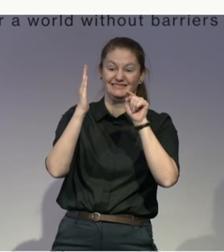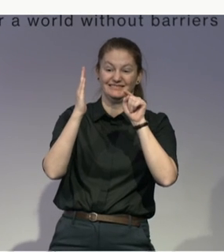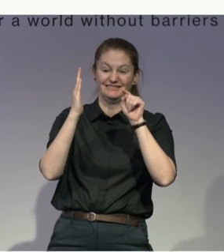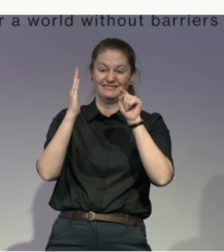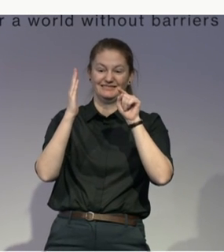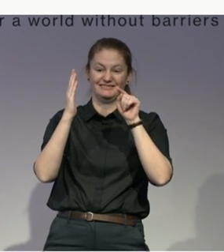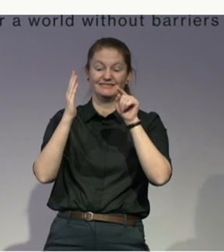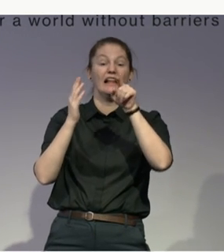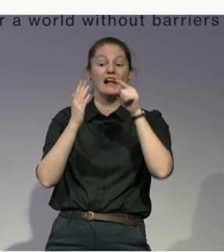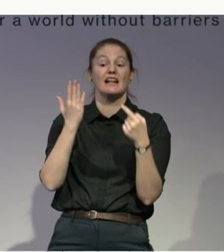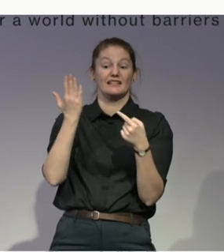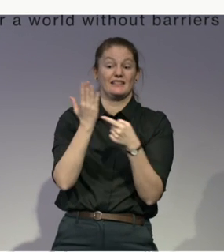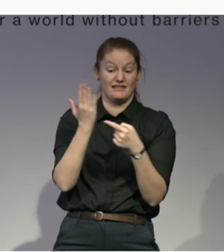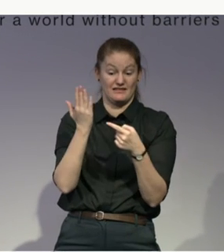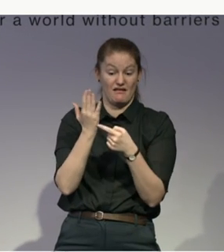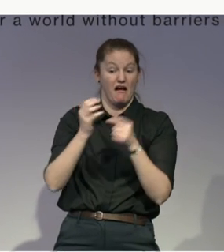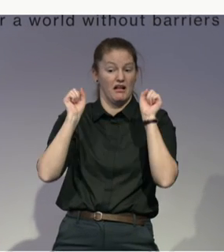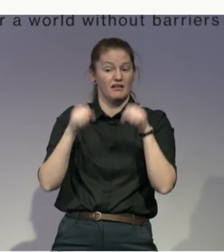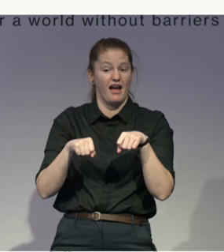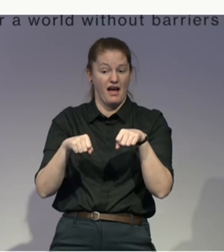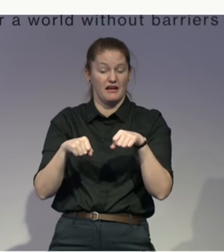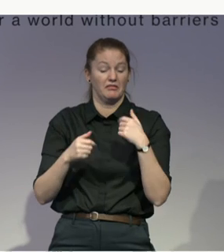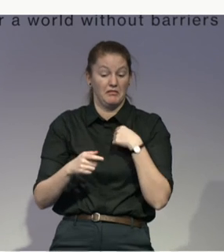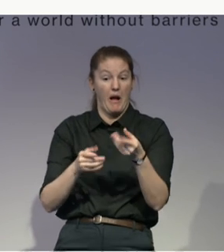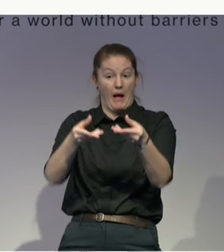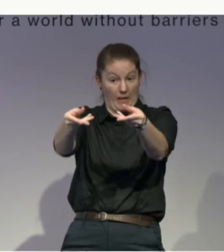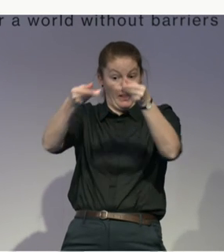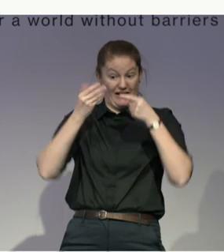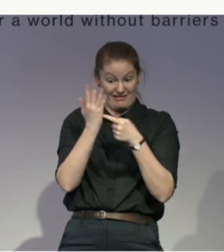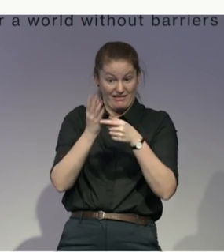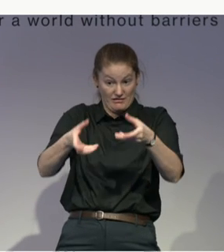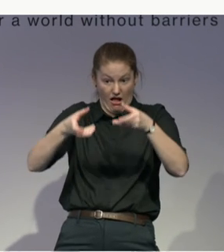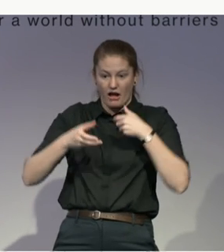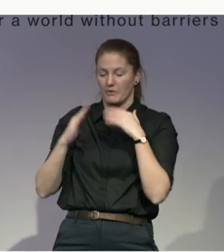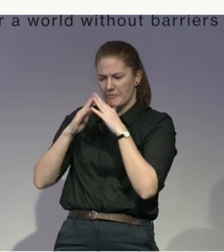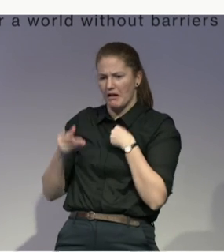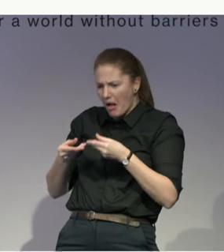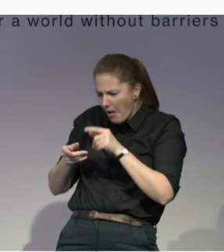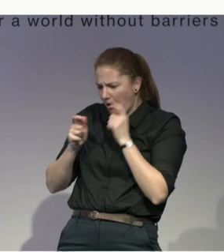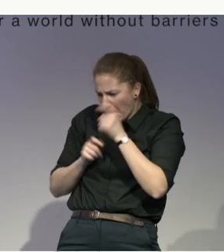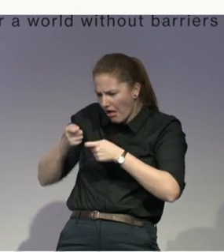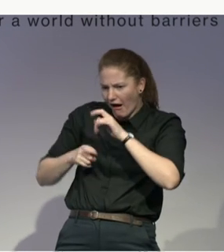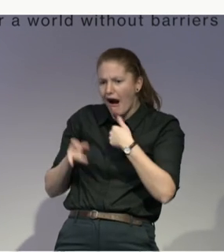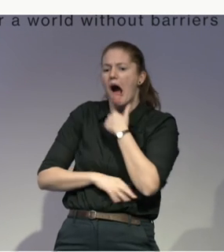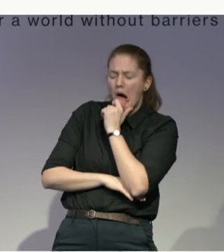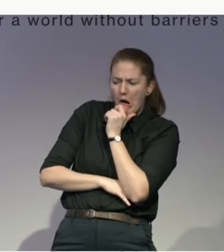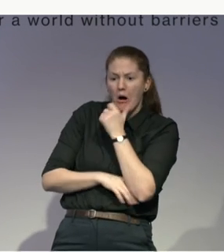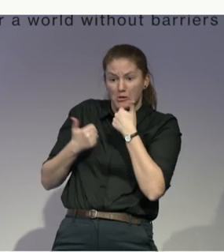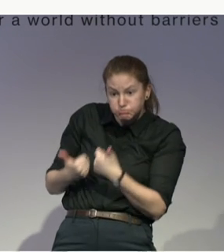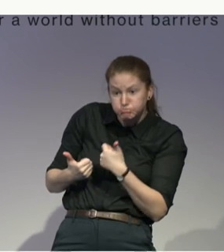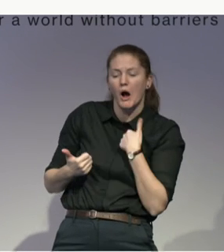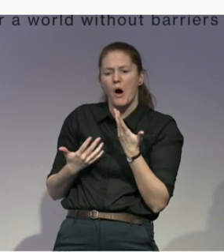use it in the environment which it's meant to be and to assess whether is it useful before actually purchasing the device. So that's the